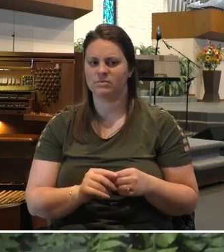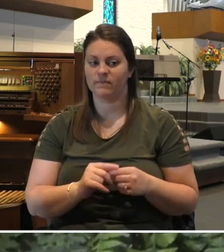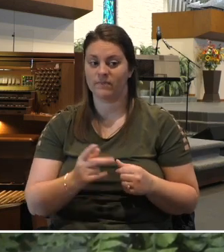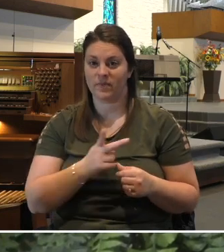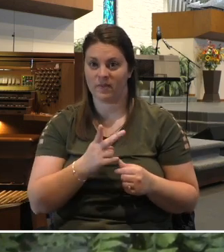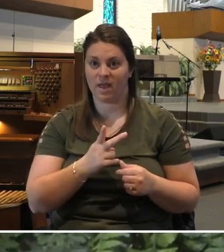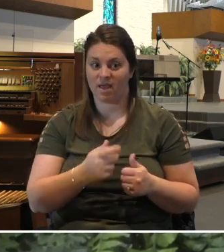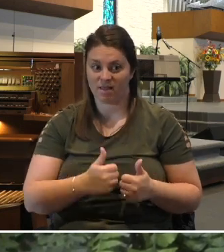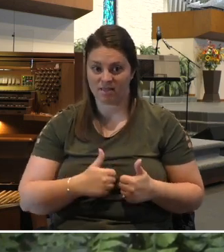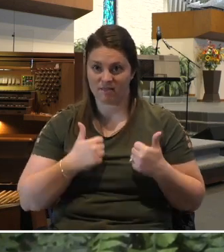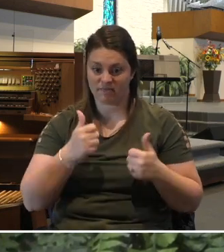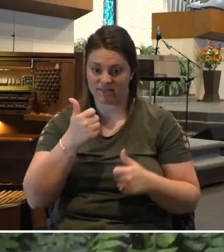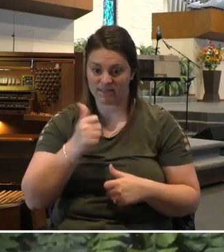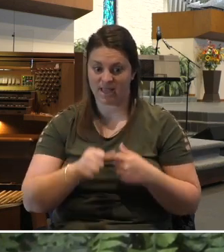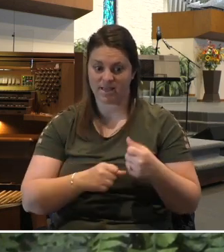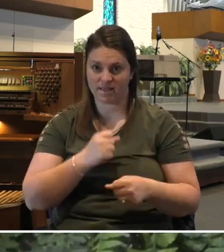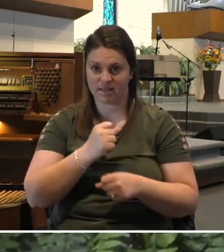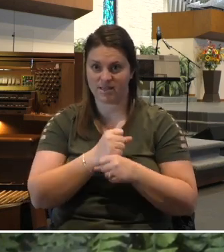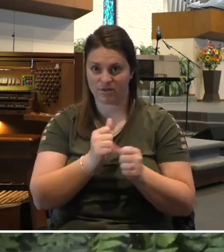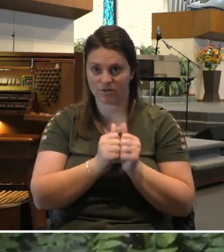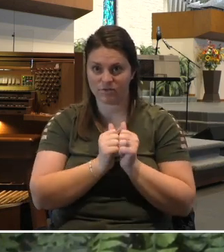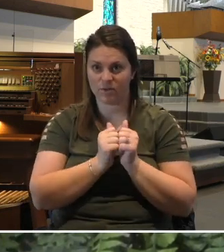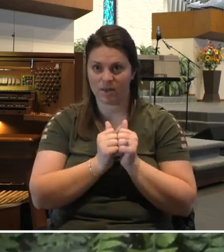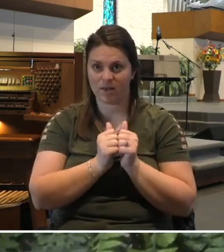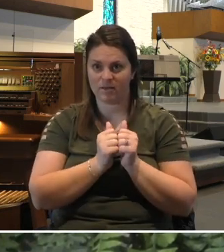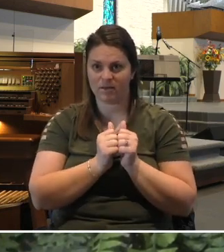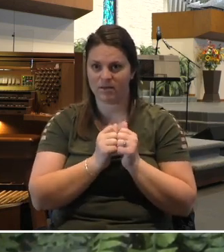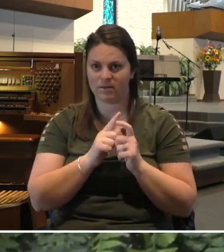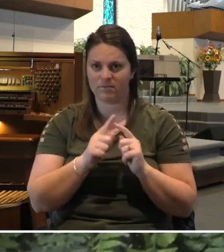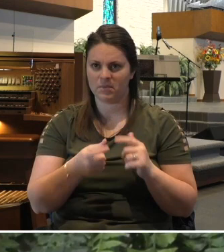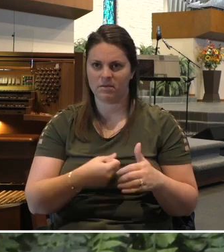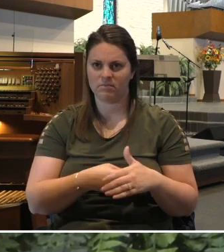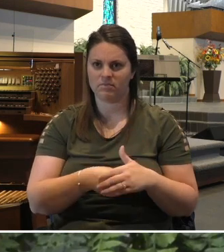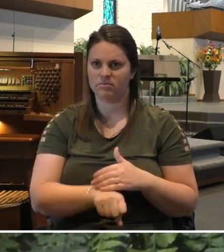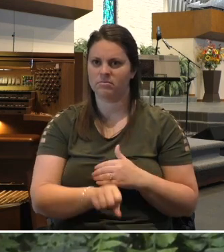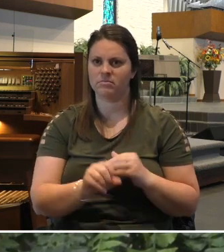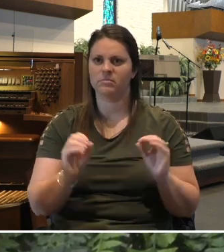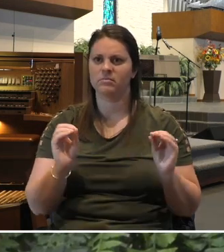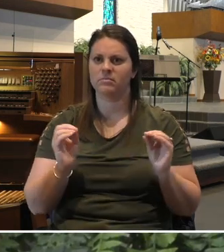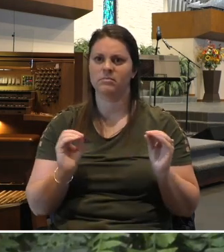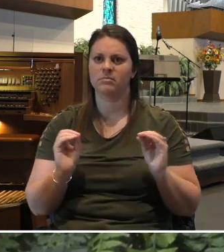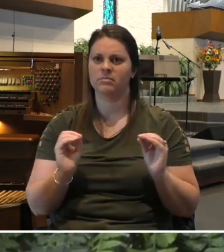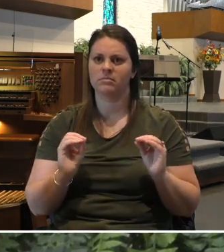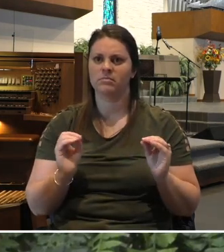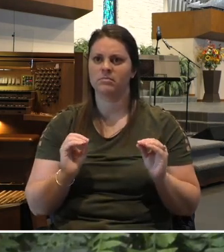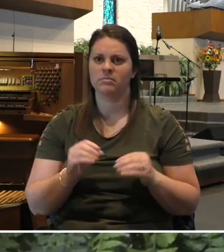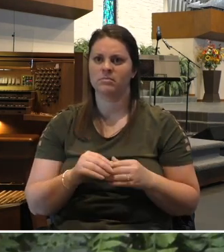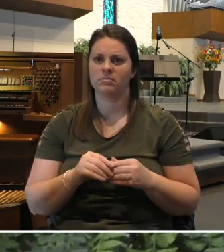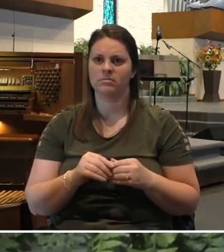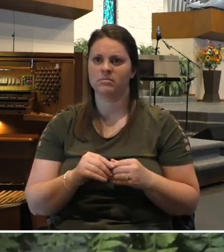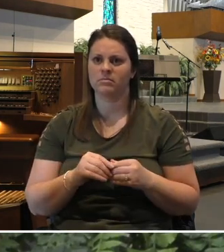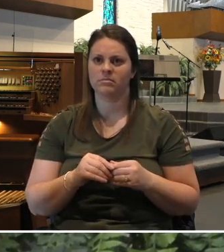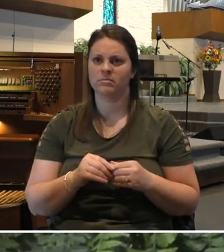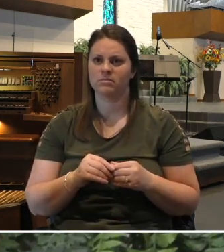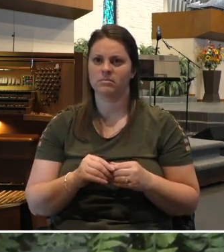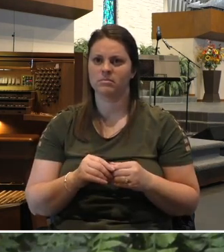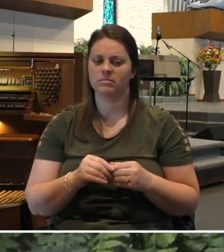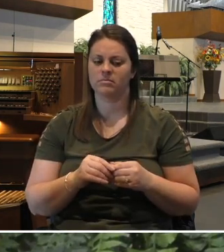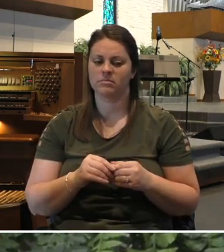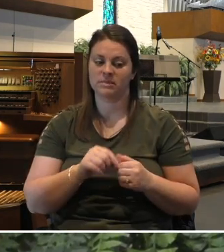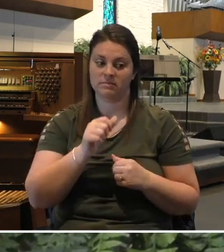10 years prior, they had to leave their mother's homes and cleave to their husband's families.